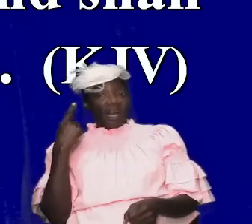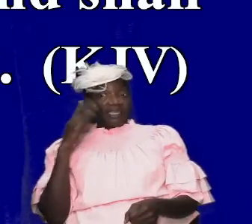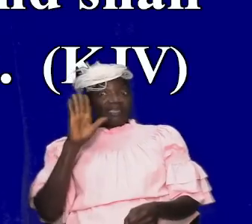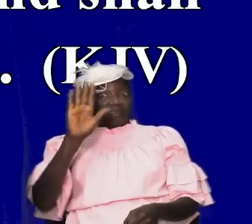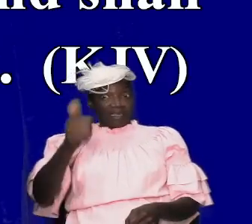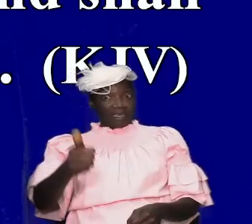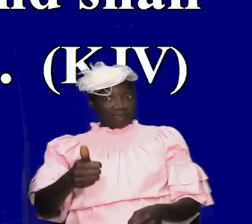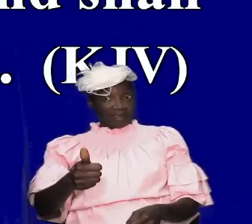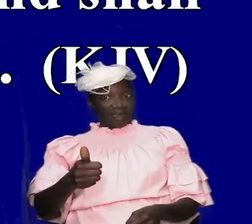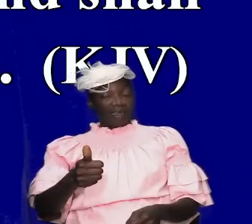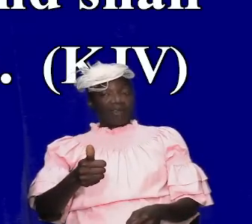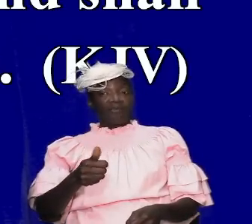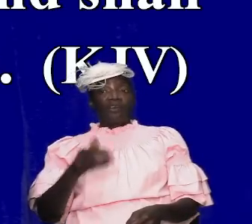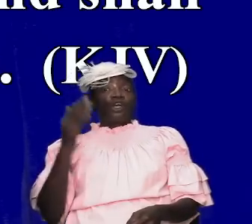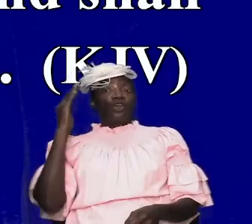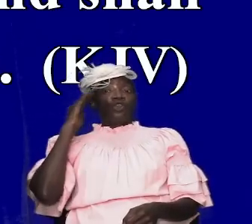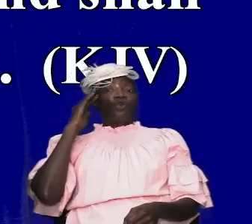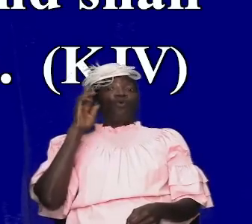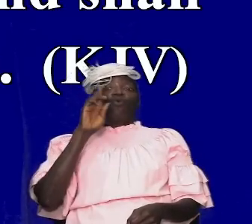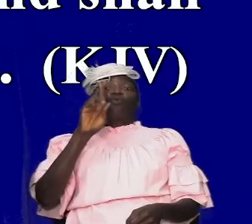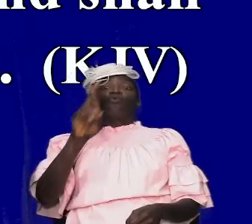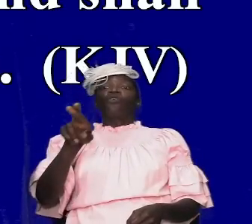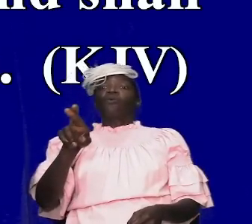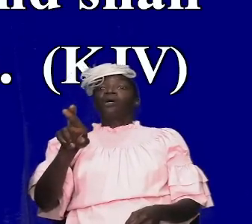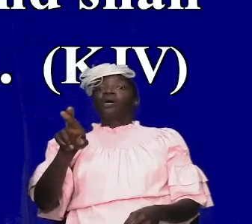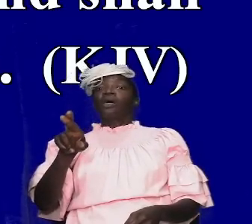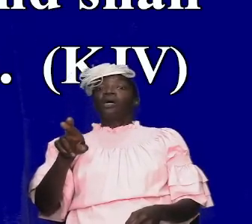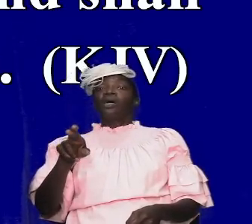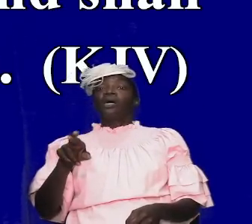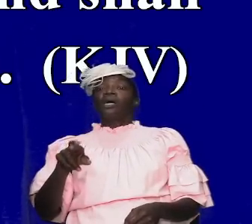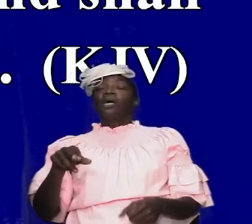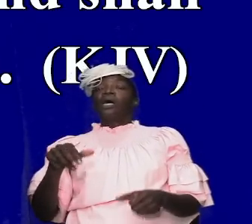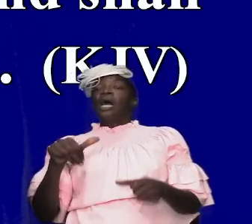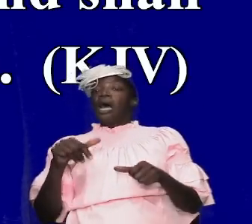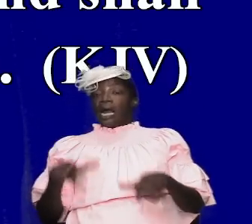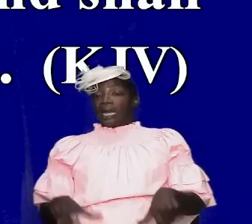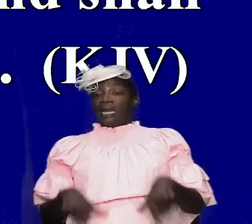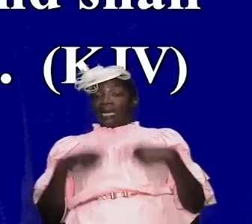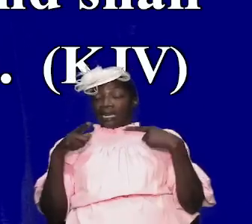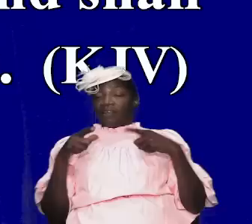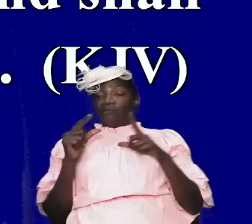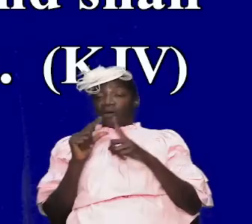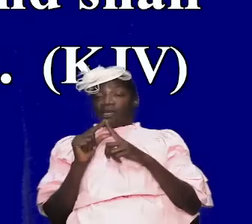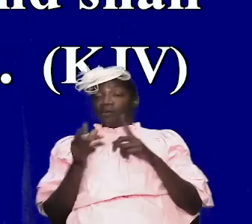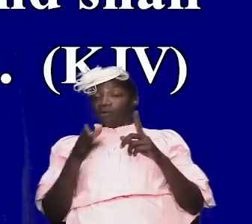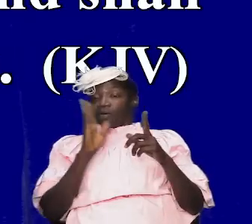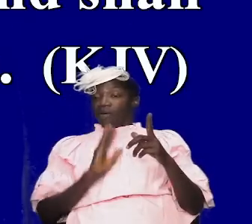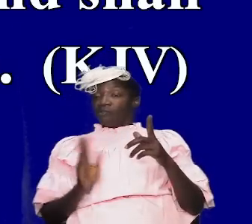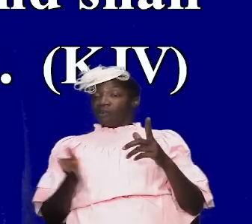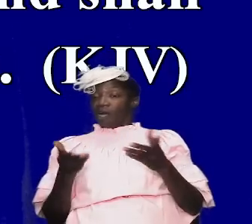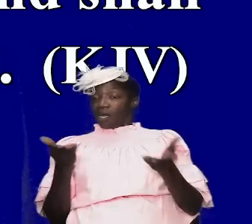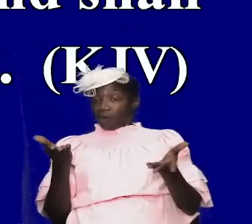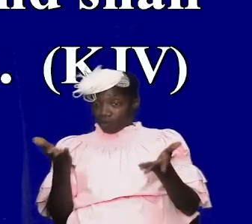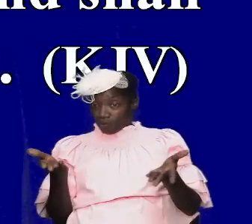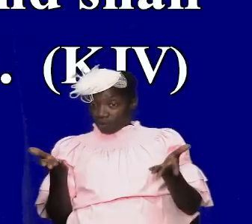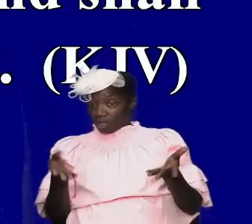we need to know who we are and we will abide by the word of god it is what god requires